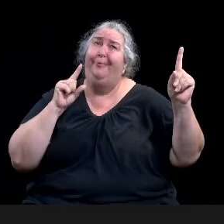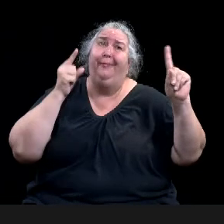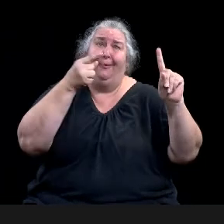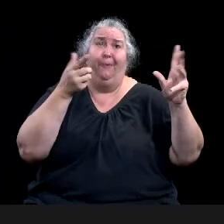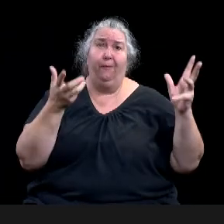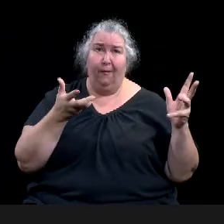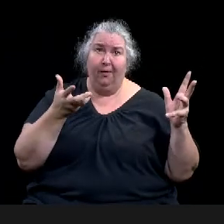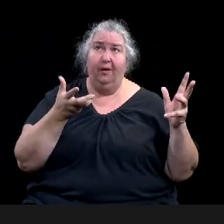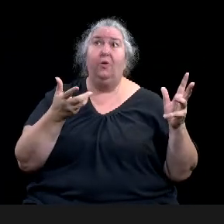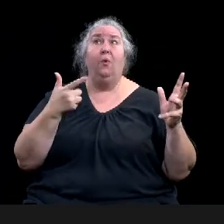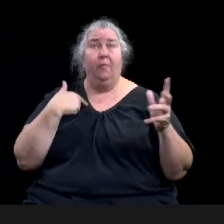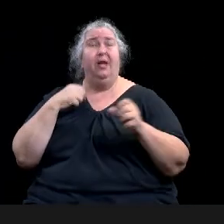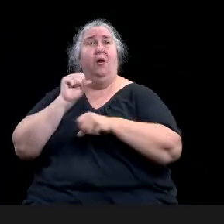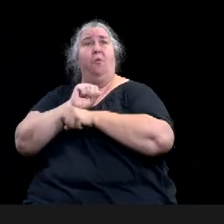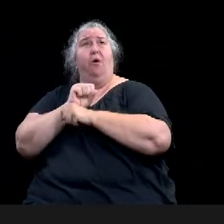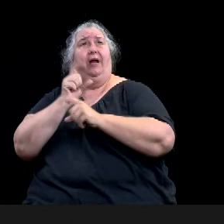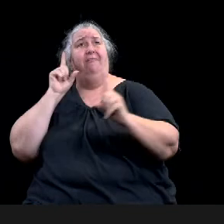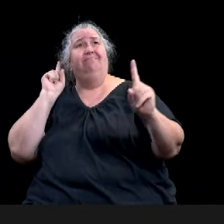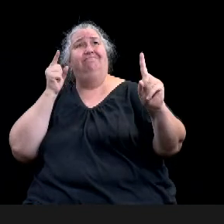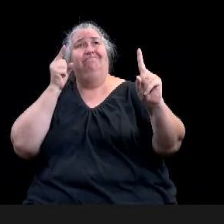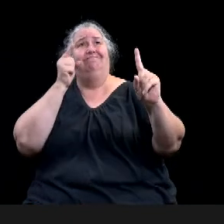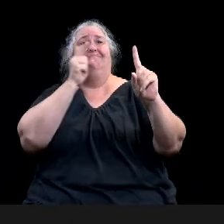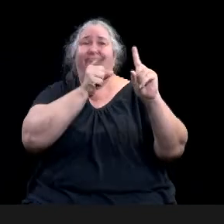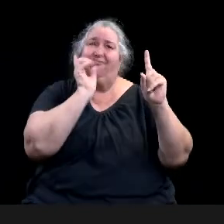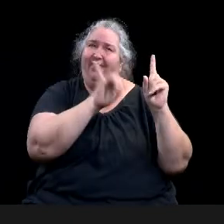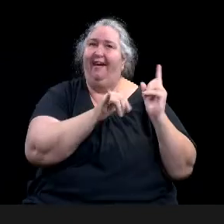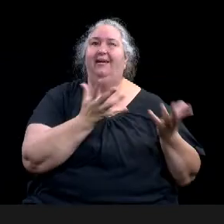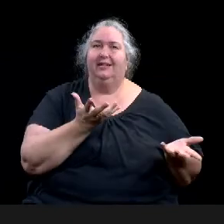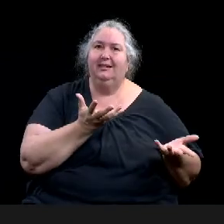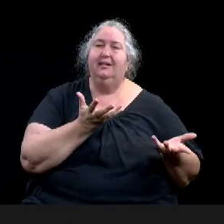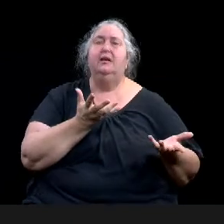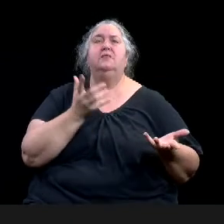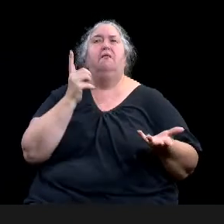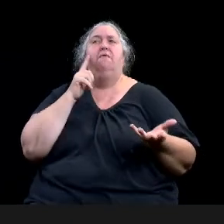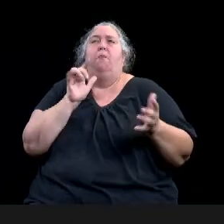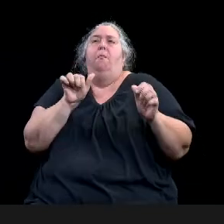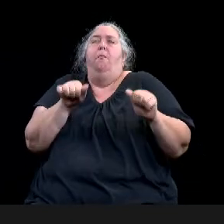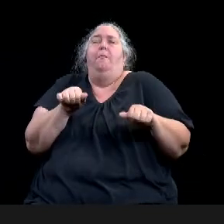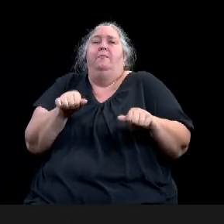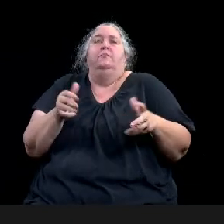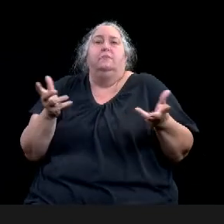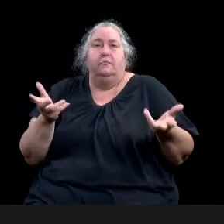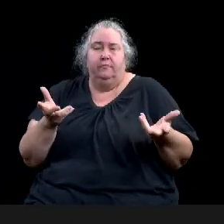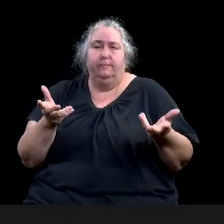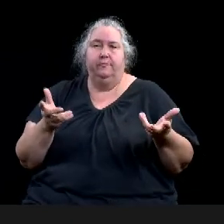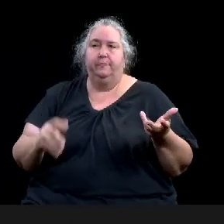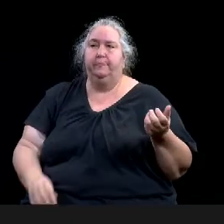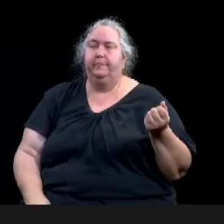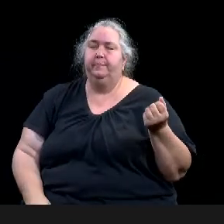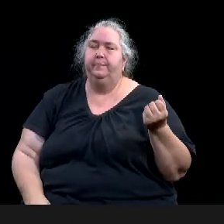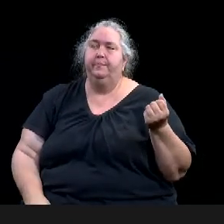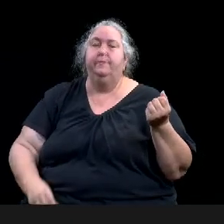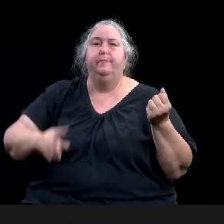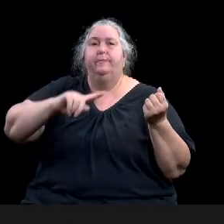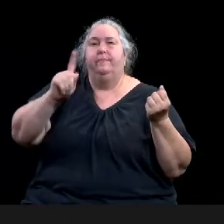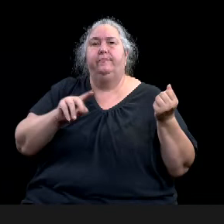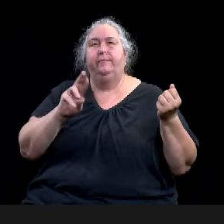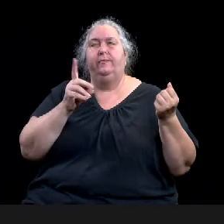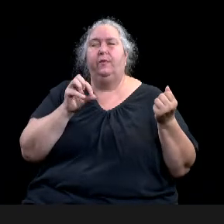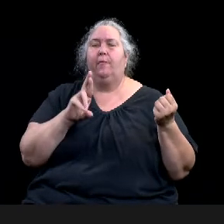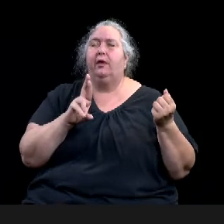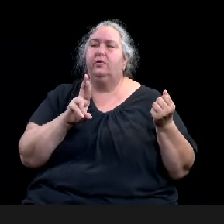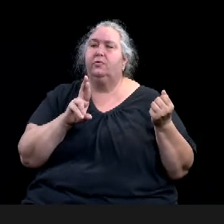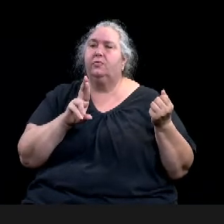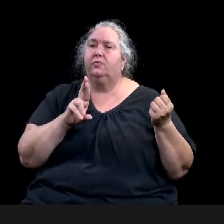the Texas Rangers Hall of Fame Museum, as you know, was Waco's first tourist attraction. Of the four and a half million people who've attended,